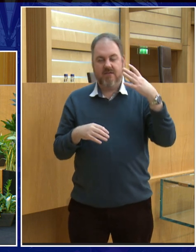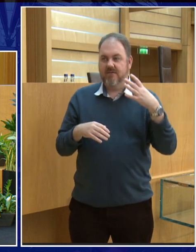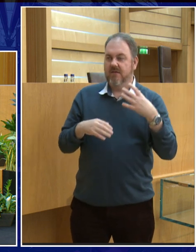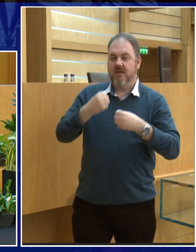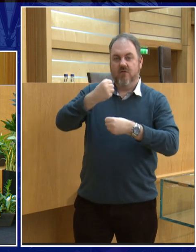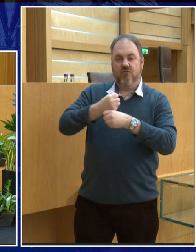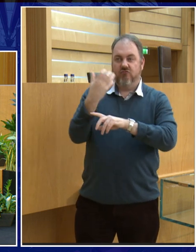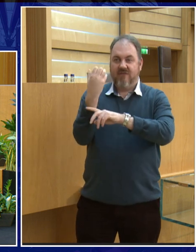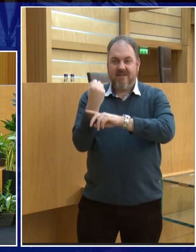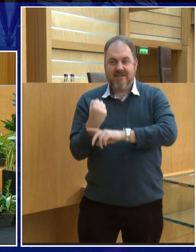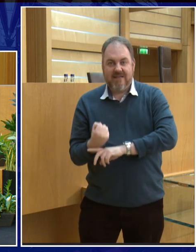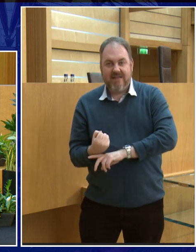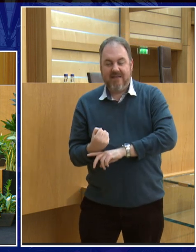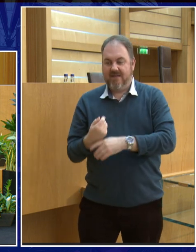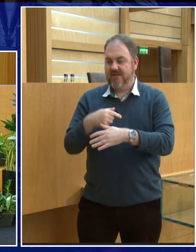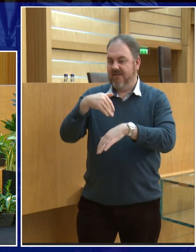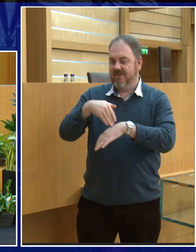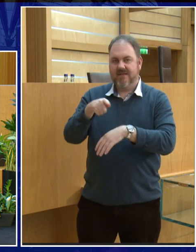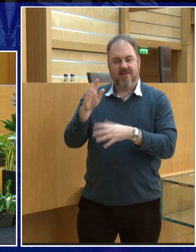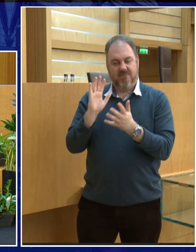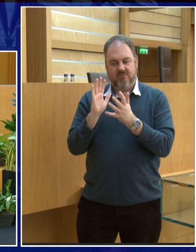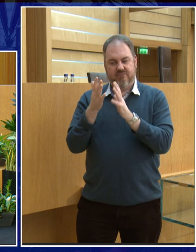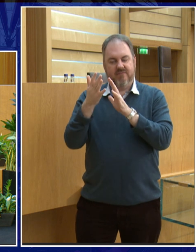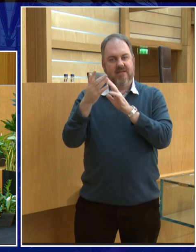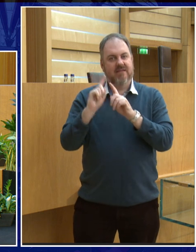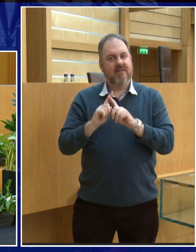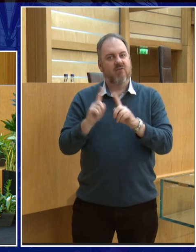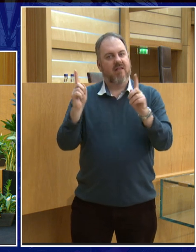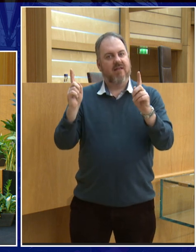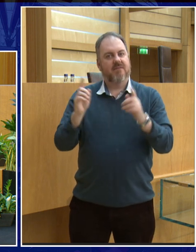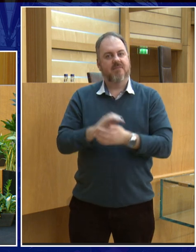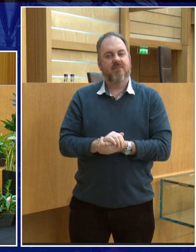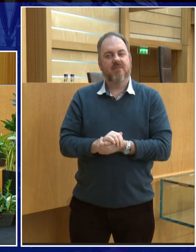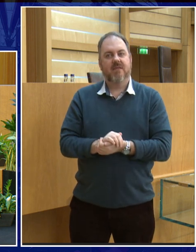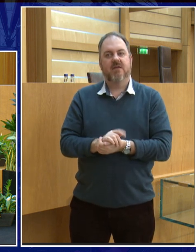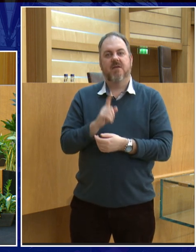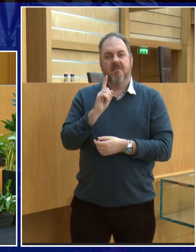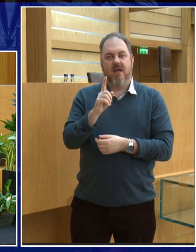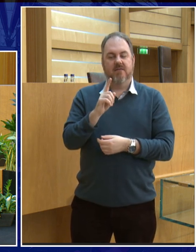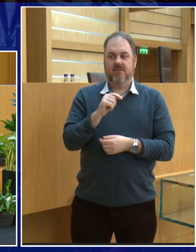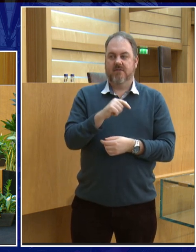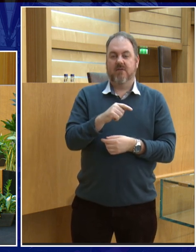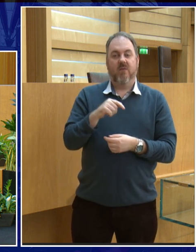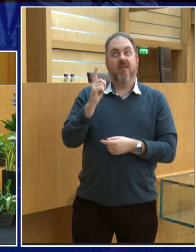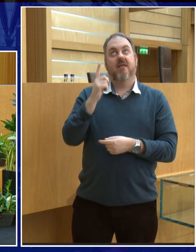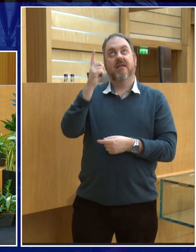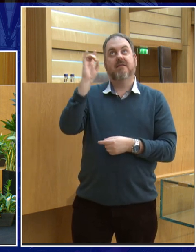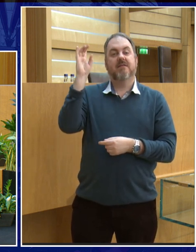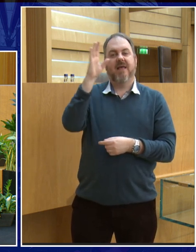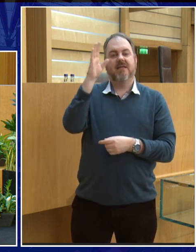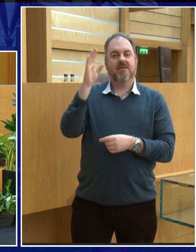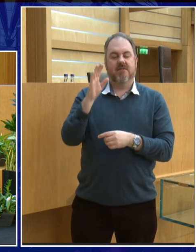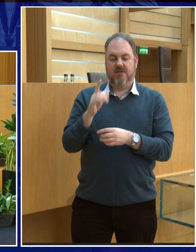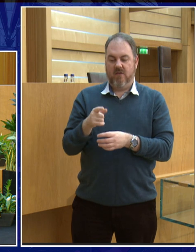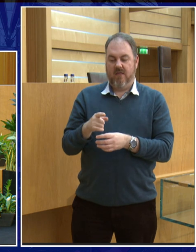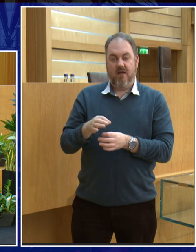by gravity and by various other things, I think the plant might grow and sort of, it has a force to grow up. And because the gravity is less, I think it might grow up faster. So,